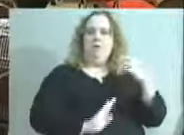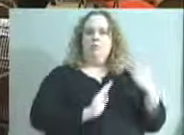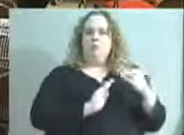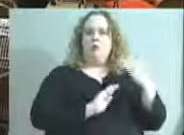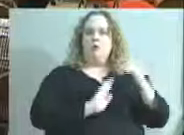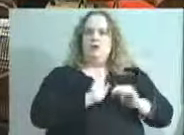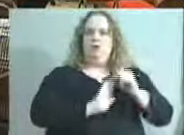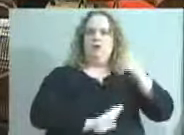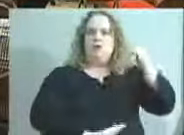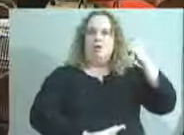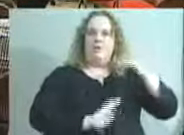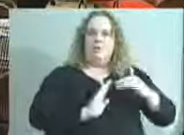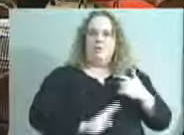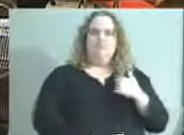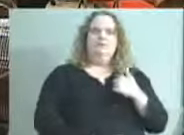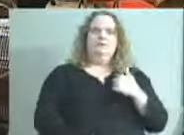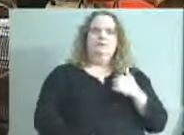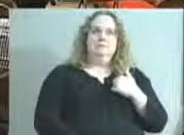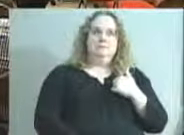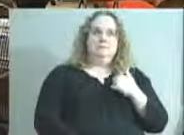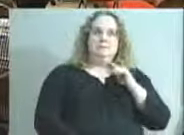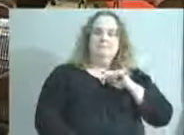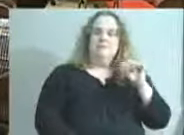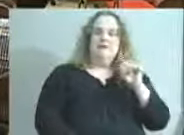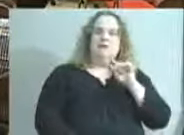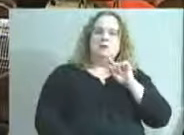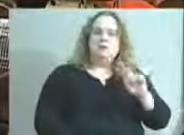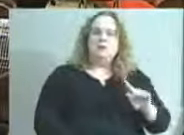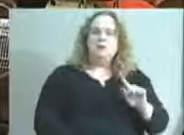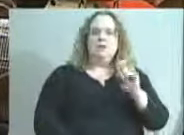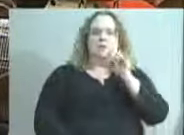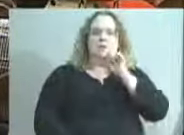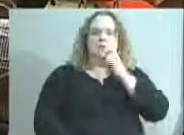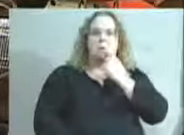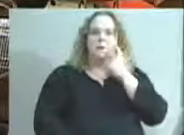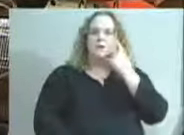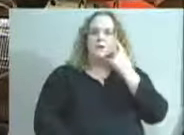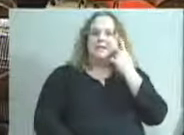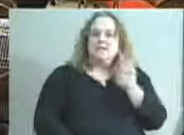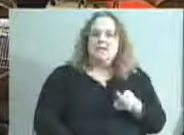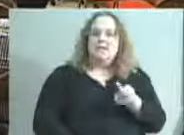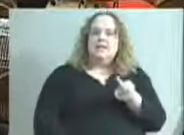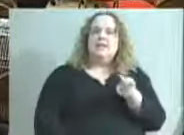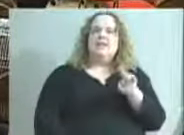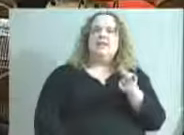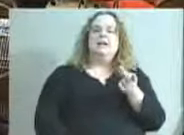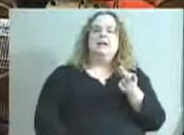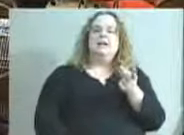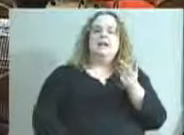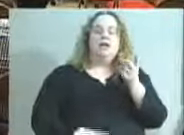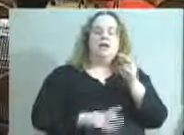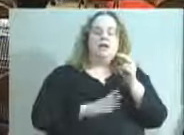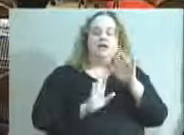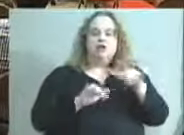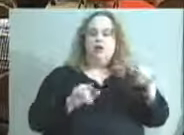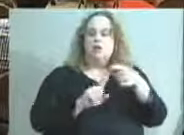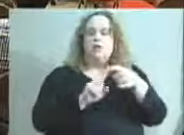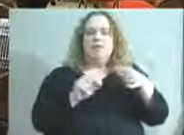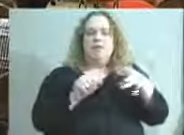They were children from all over the world, and they are teaching tolerance among